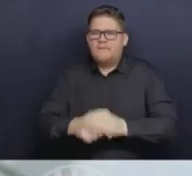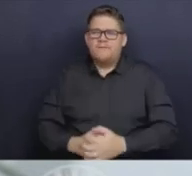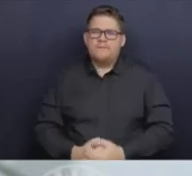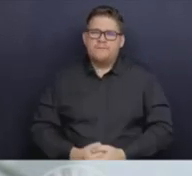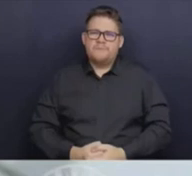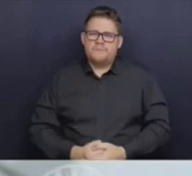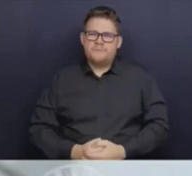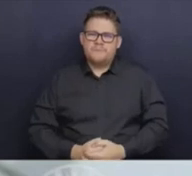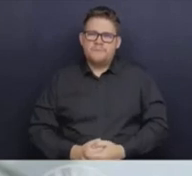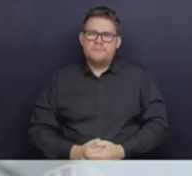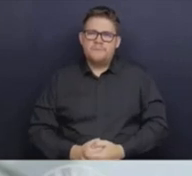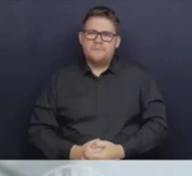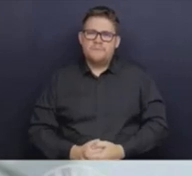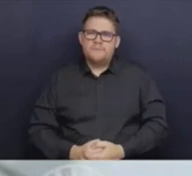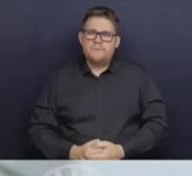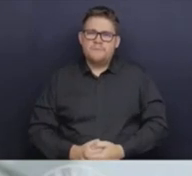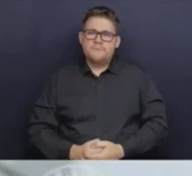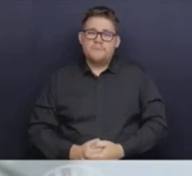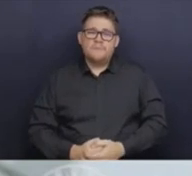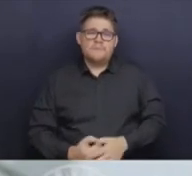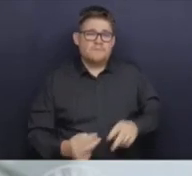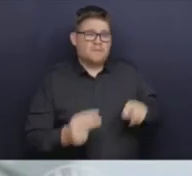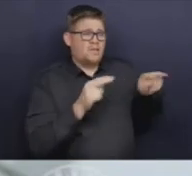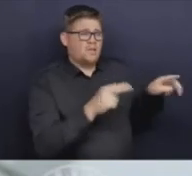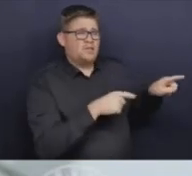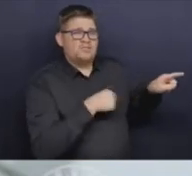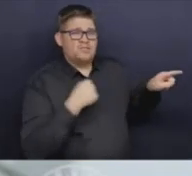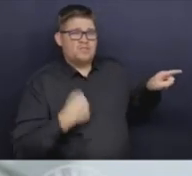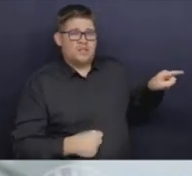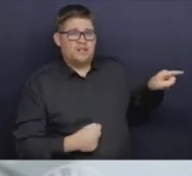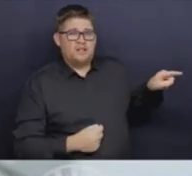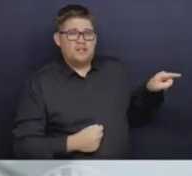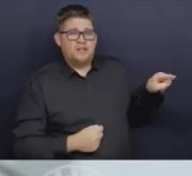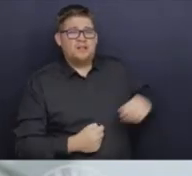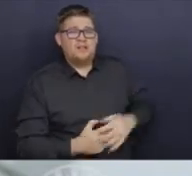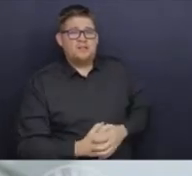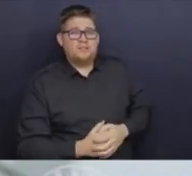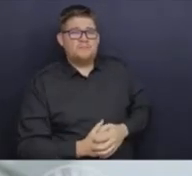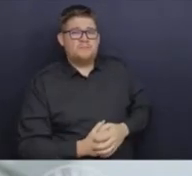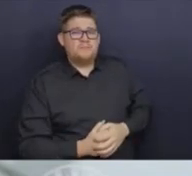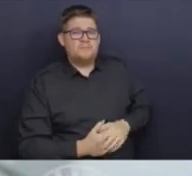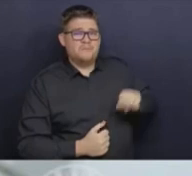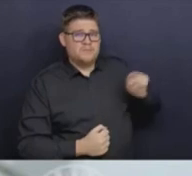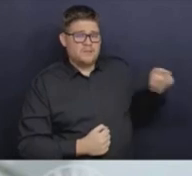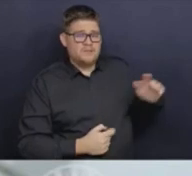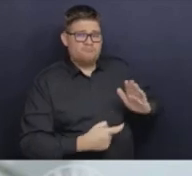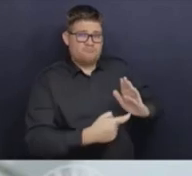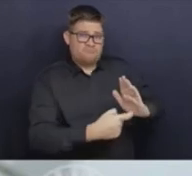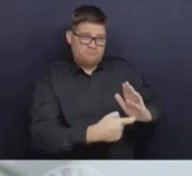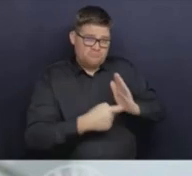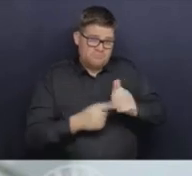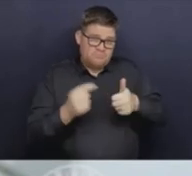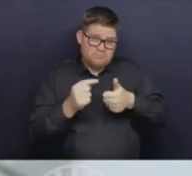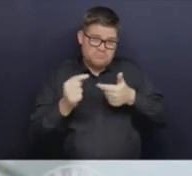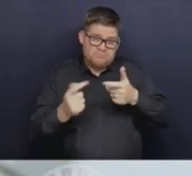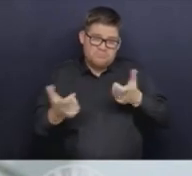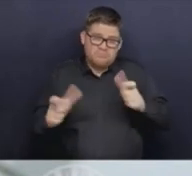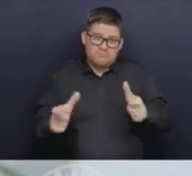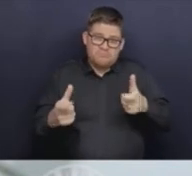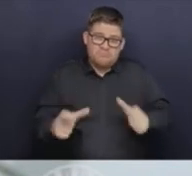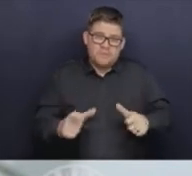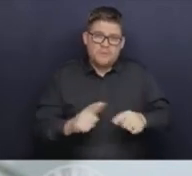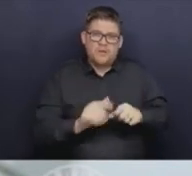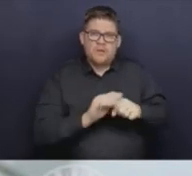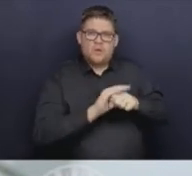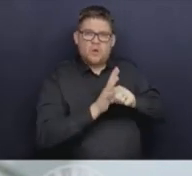at China as a good example of that, that even with all of those intense measures in place, this virus has changed so that it can spread.